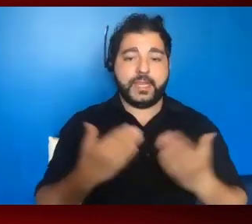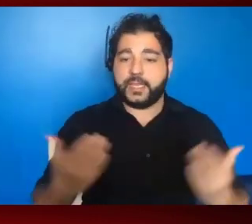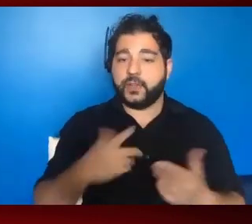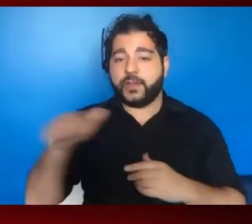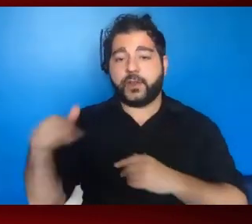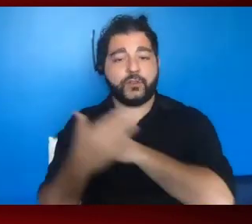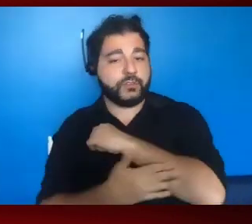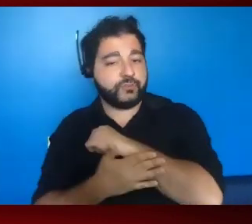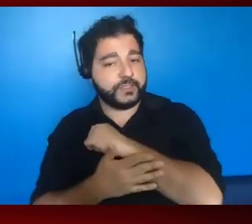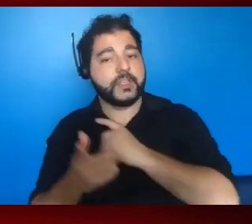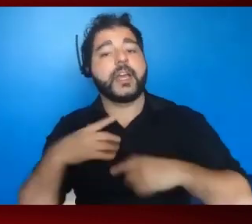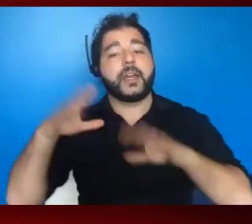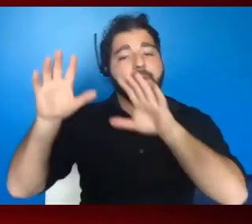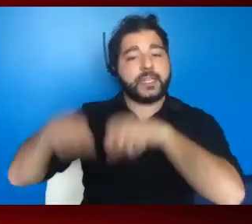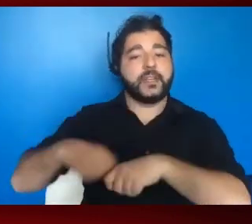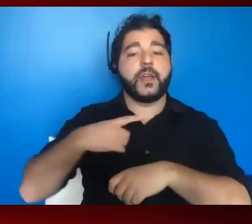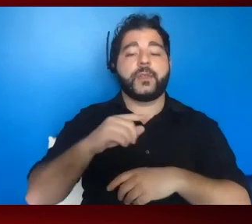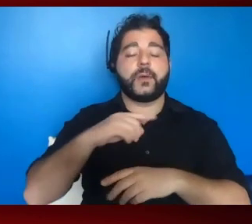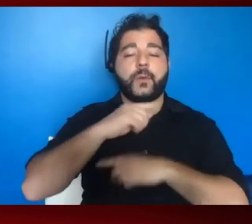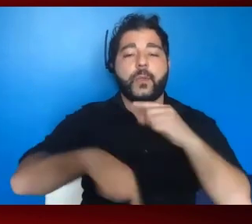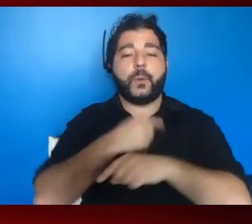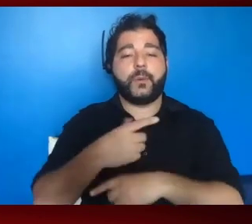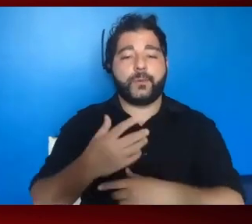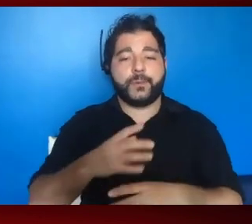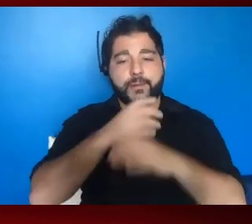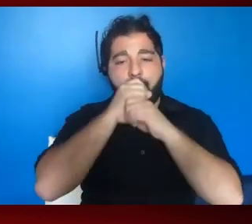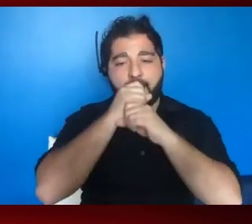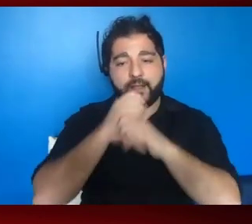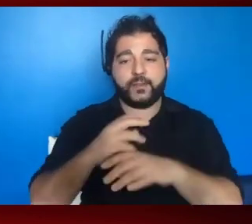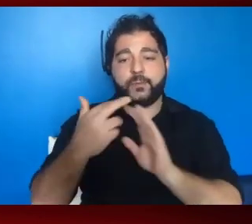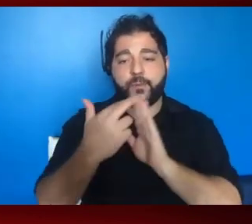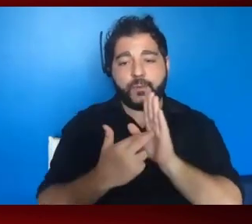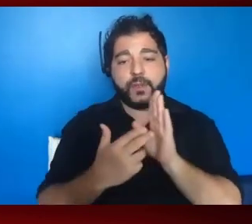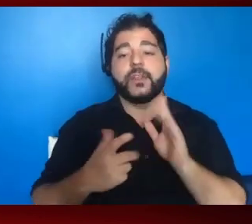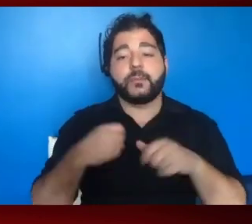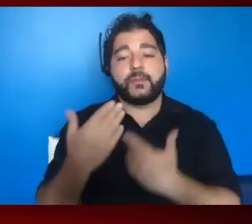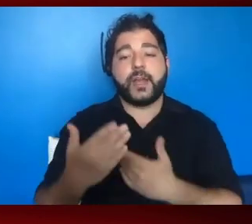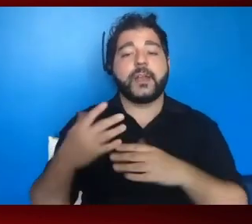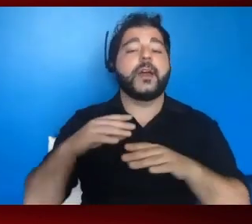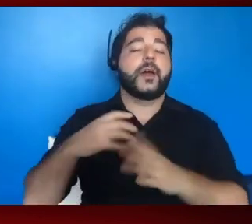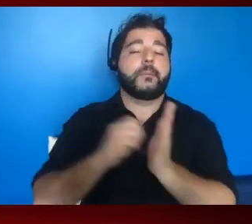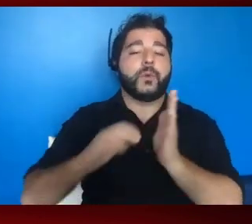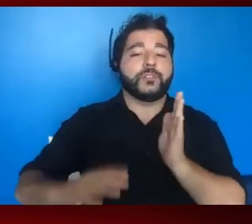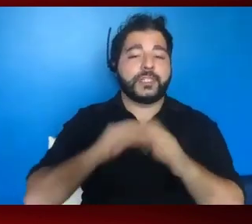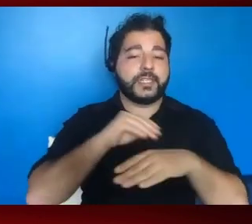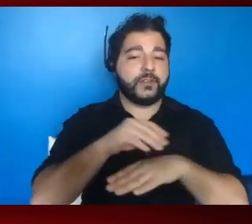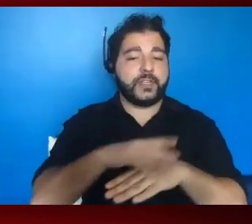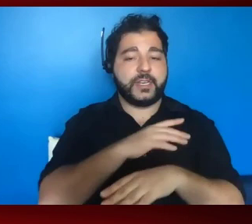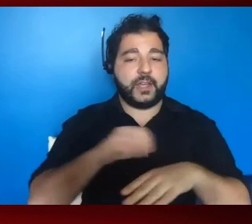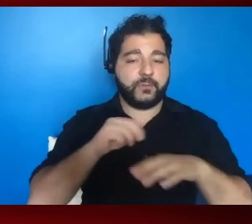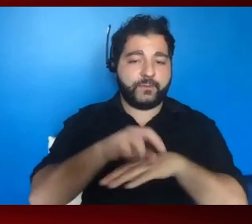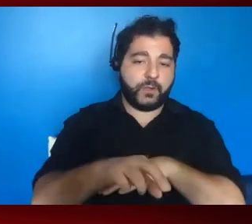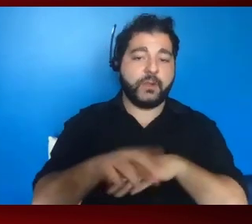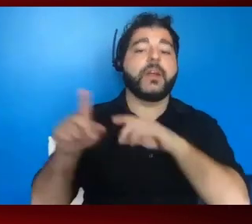immediately rescinded the global gag rule that prohibited the funding of agencies that provide abortion counseling and referrals. This memo